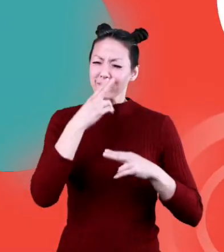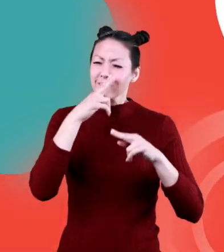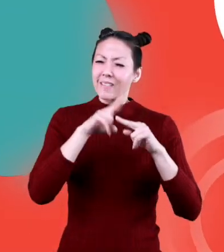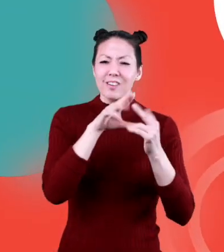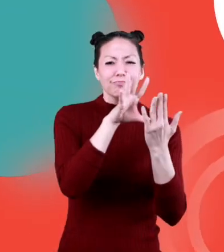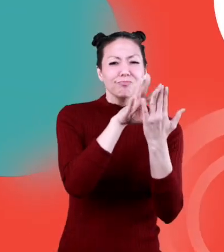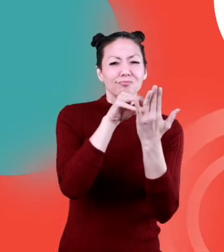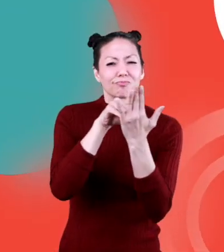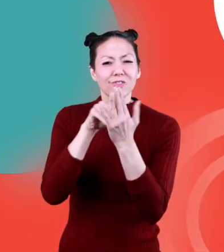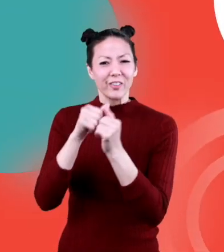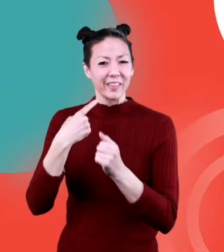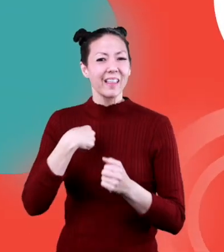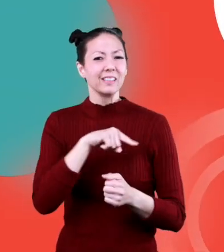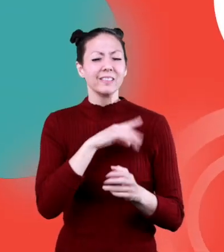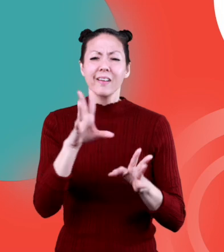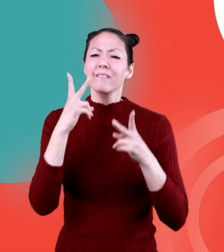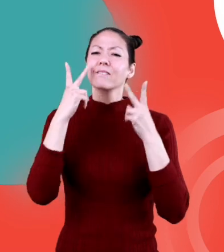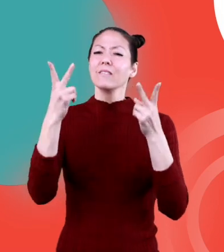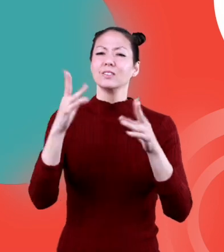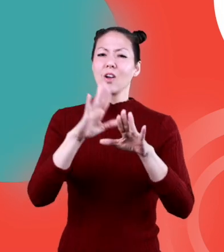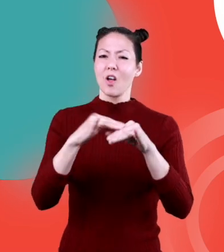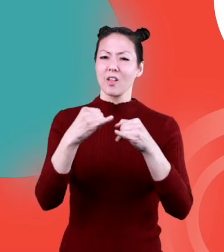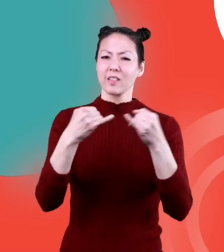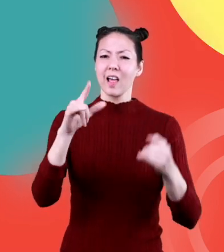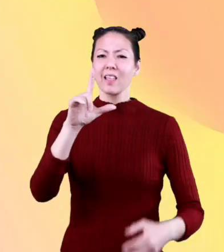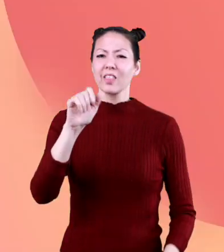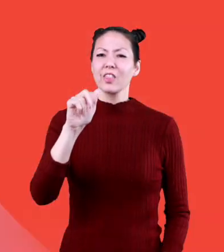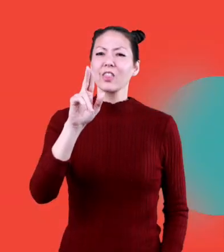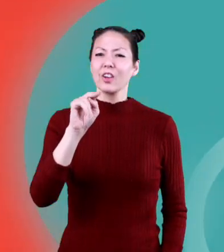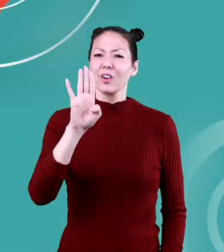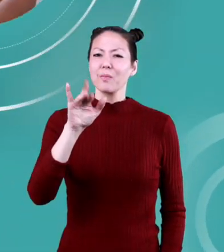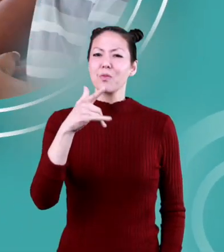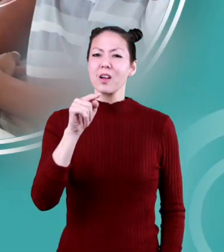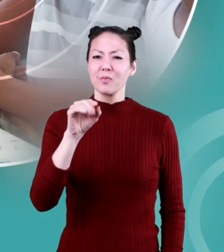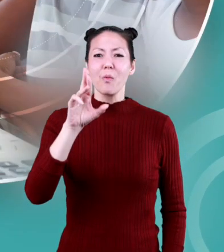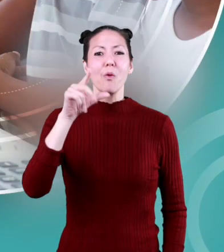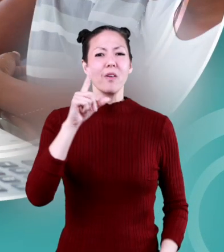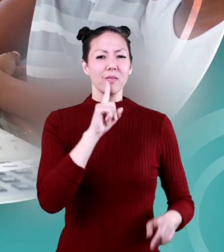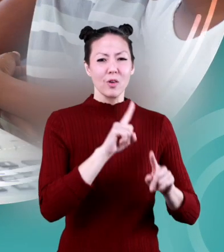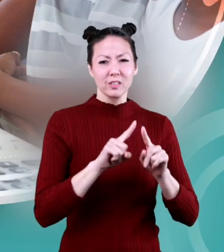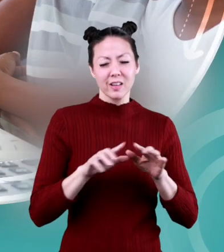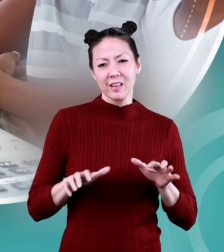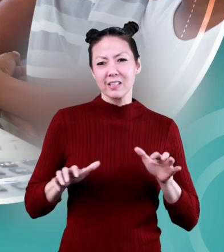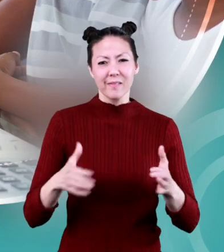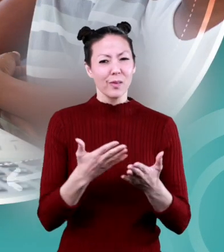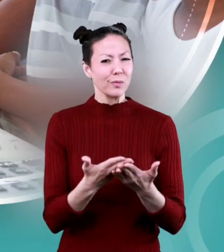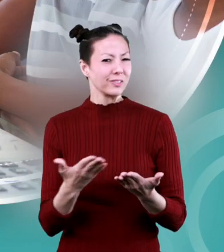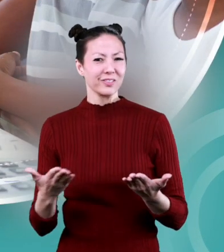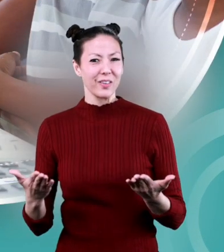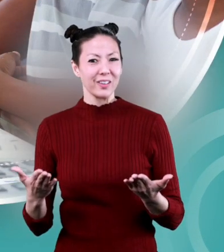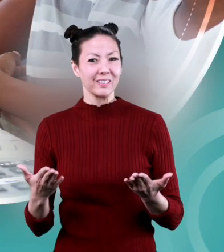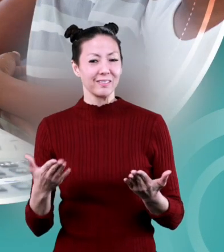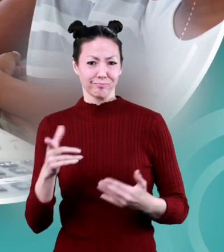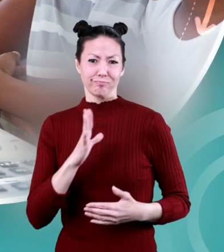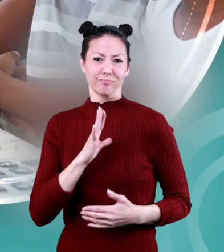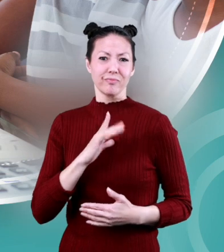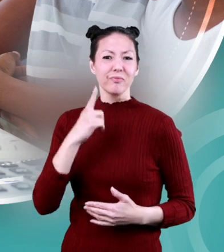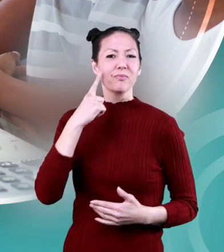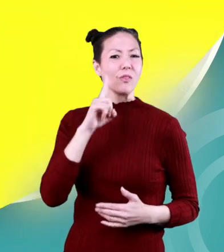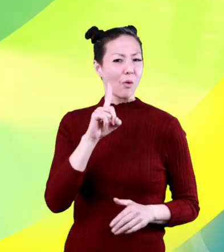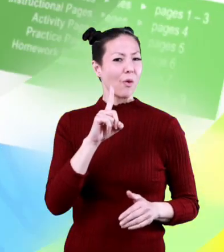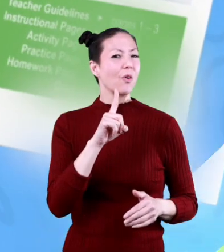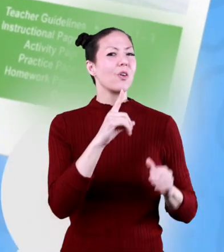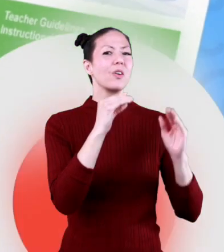Hope you had fun learning with us. Visit us at learnbright.org for thousands of free